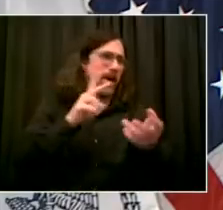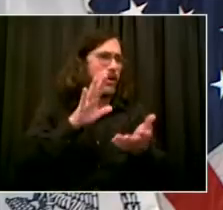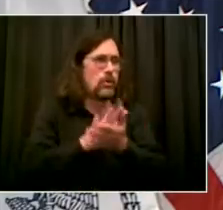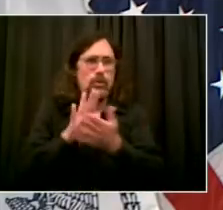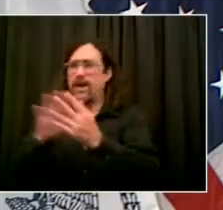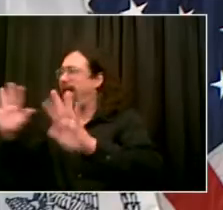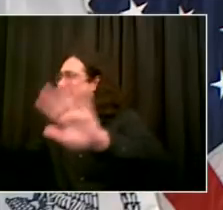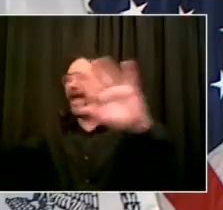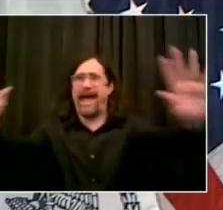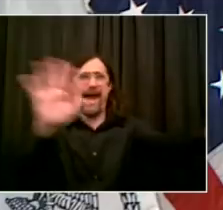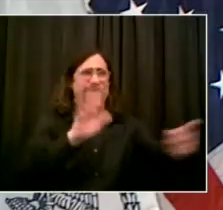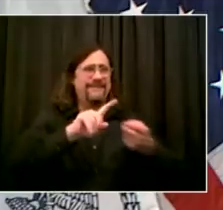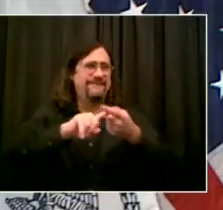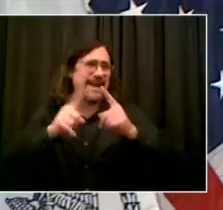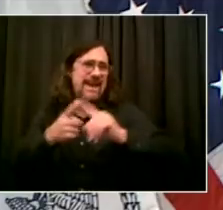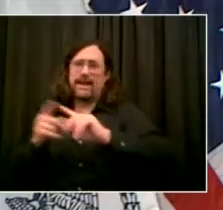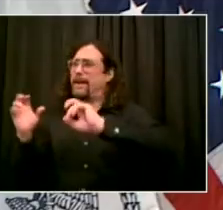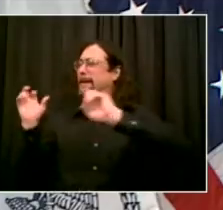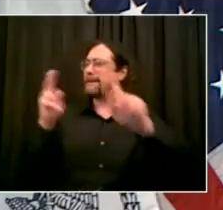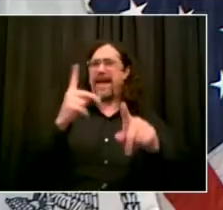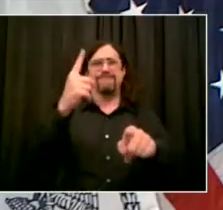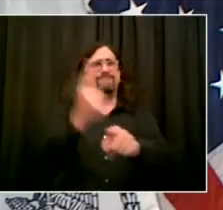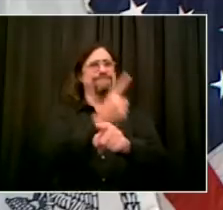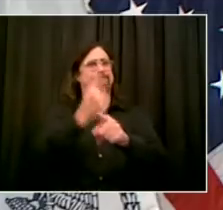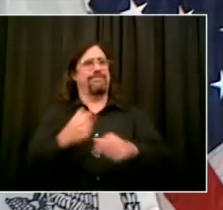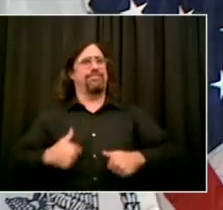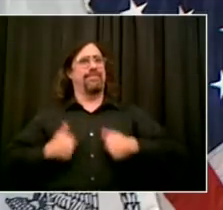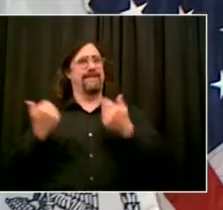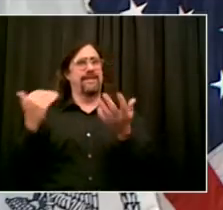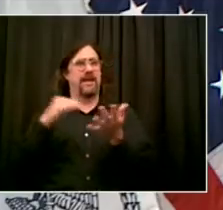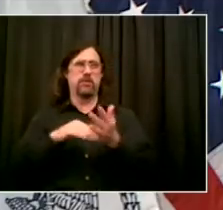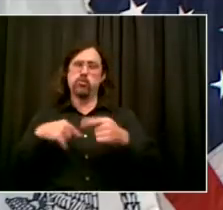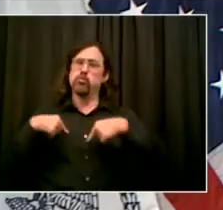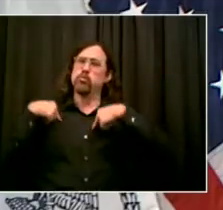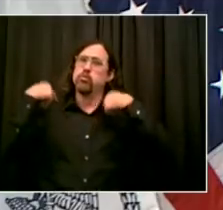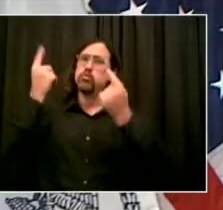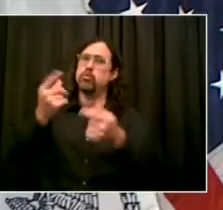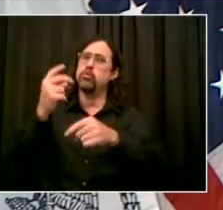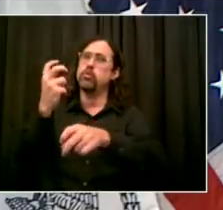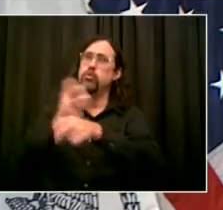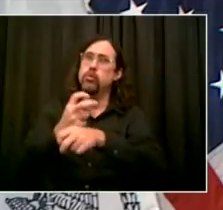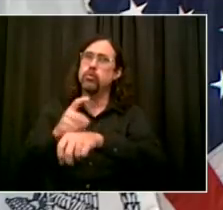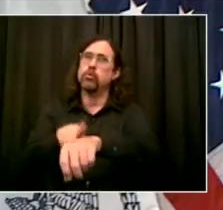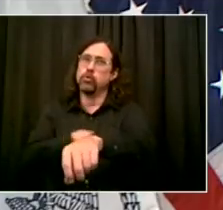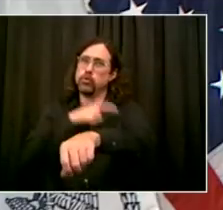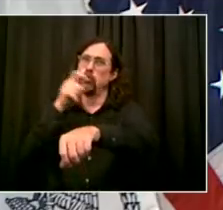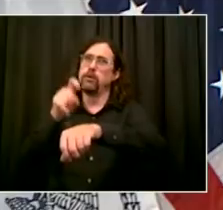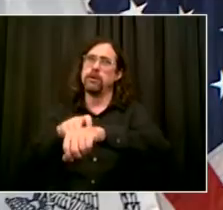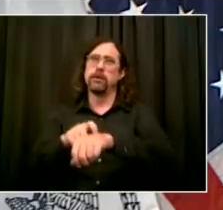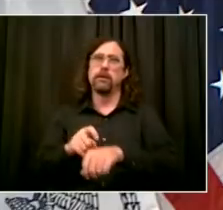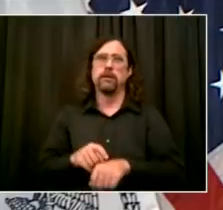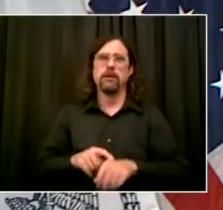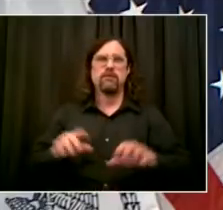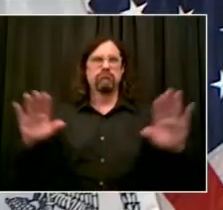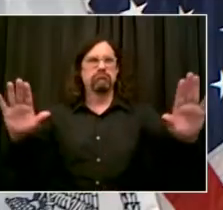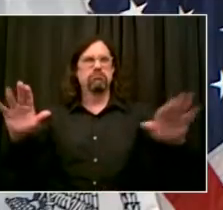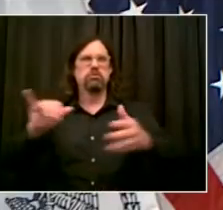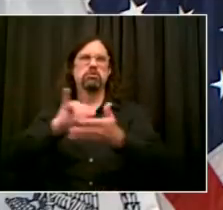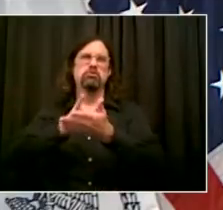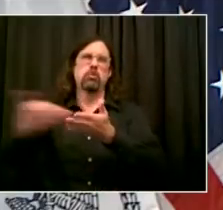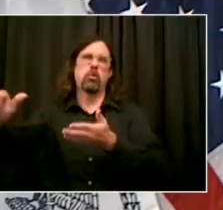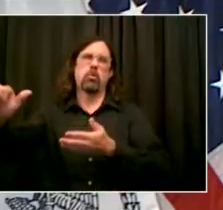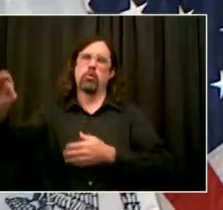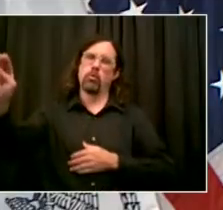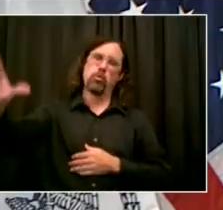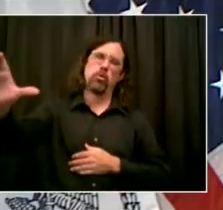back as a city. In fact, we're going to come back more fair, more just, more equitable, because we can,